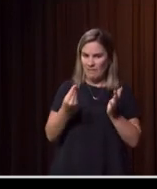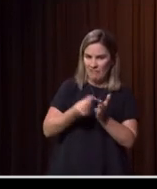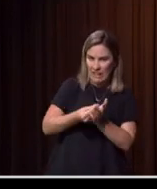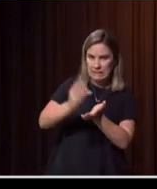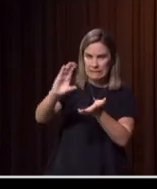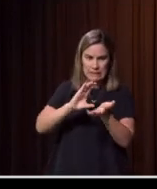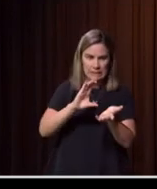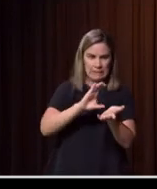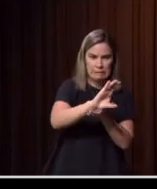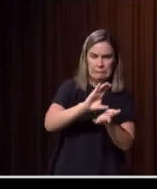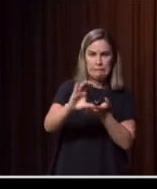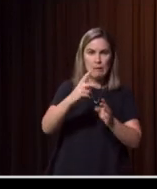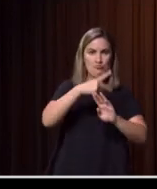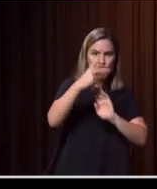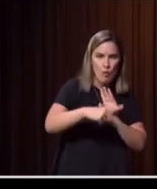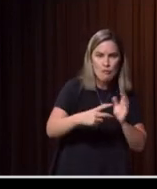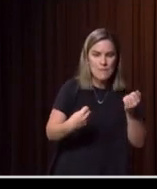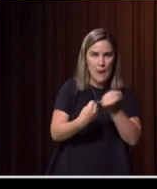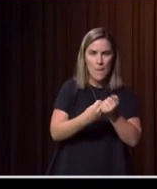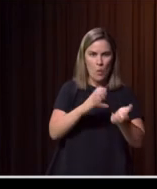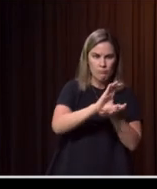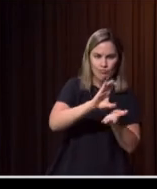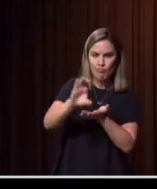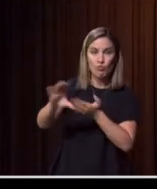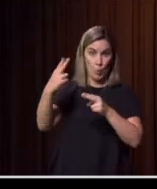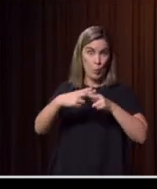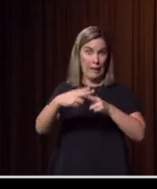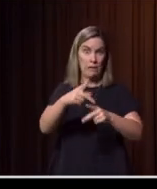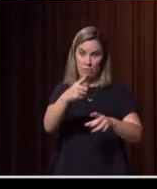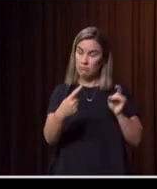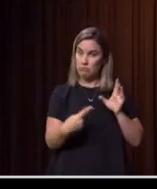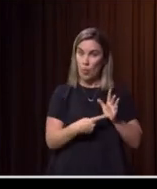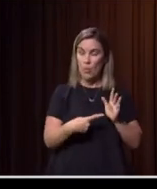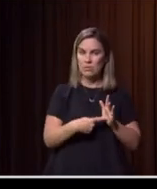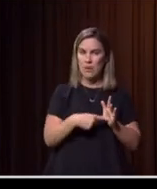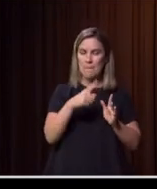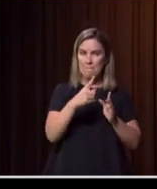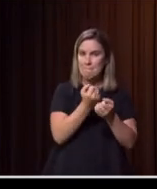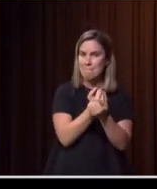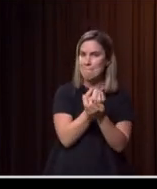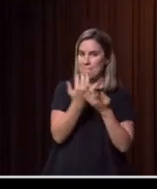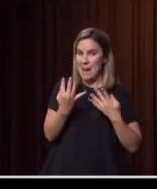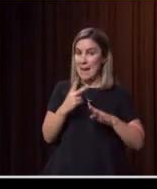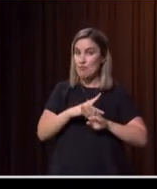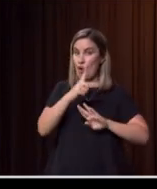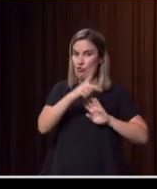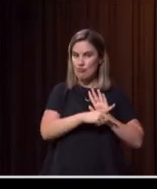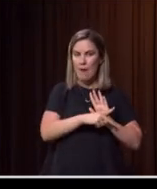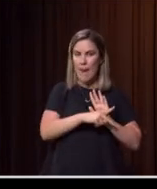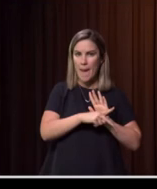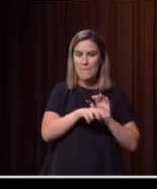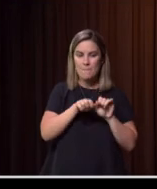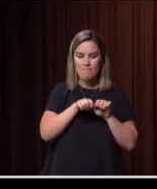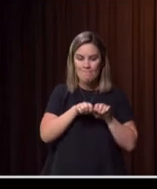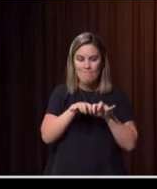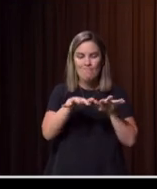support in the immediacy following an event or disruption. But so many of the programs are designed to be rolled out